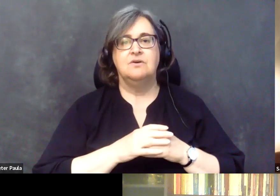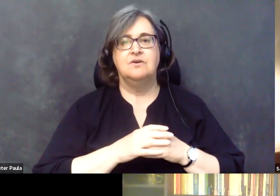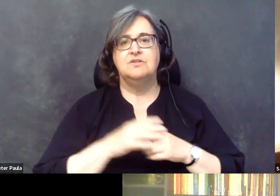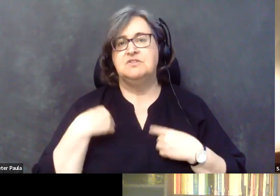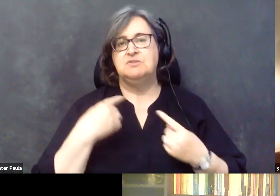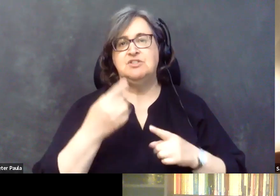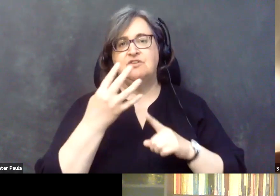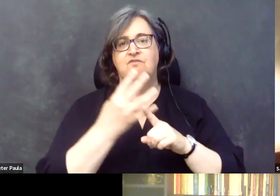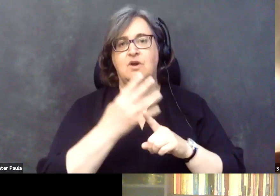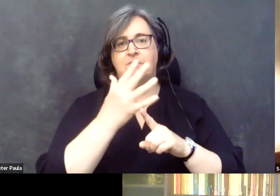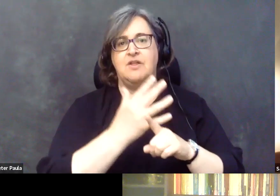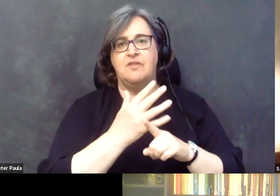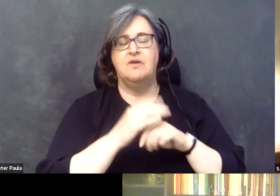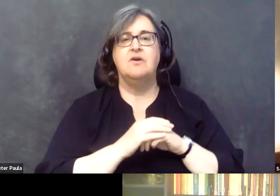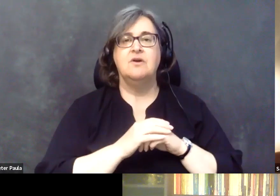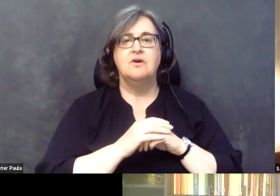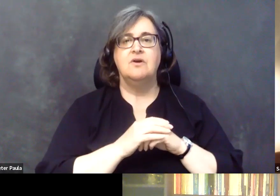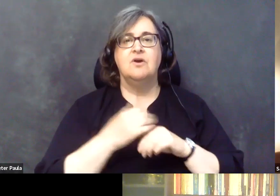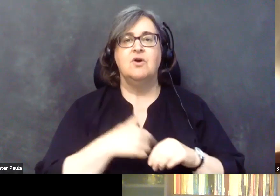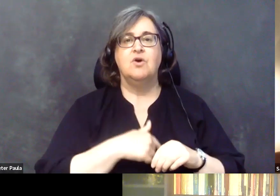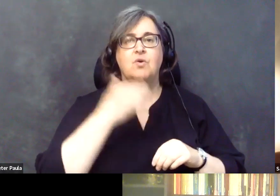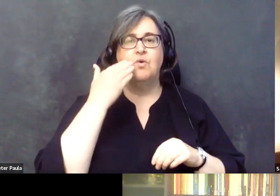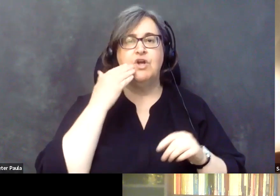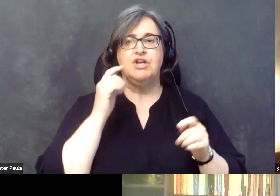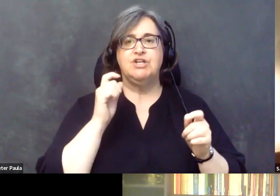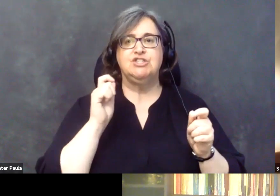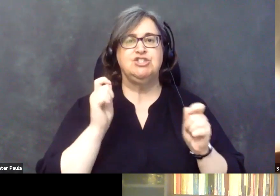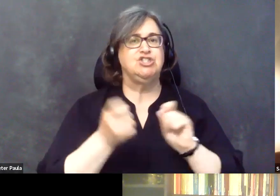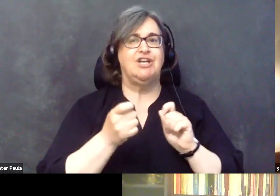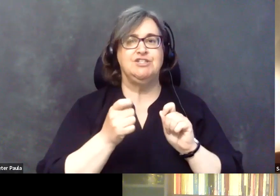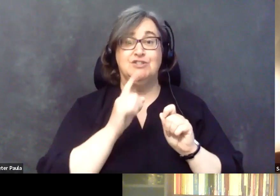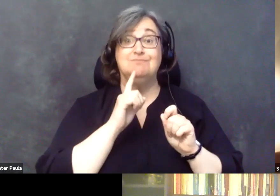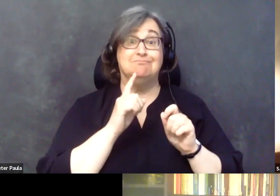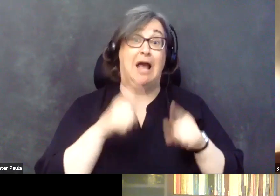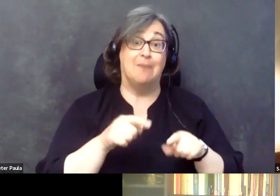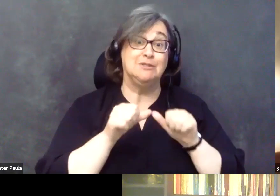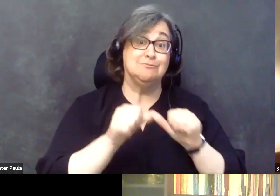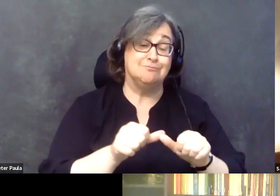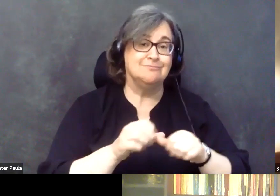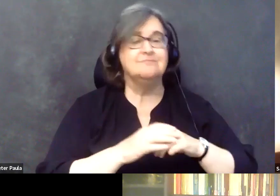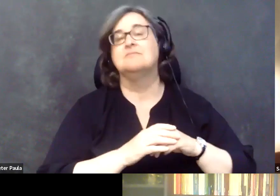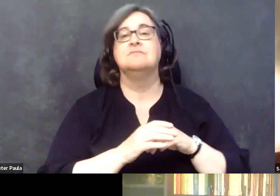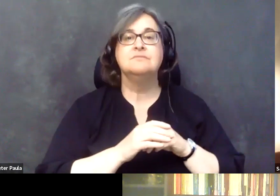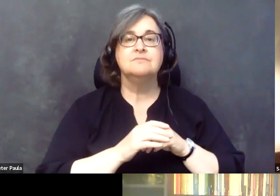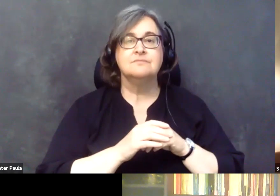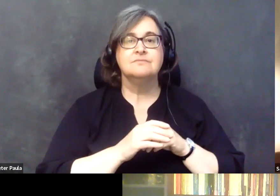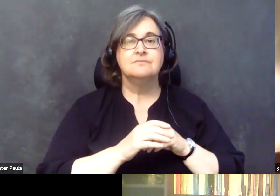months, we know that change is constant and we're feeling the change all the more.